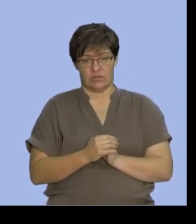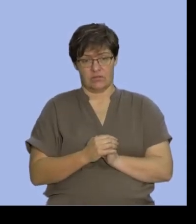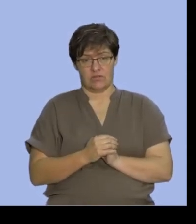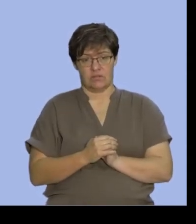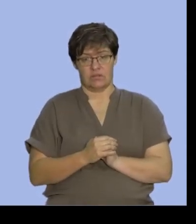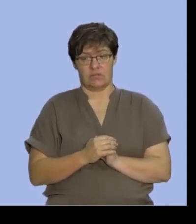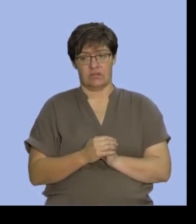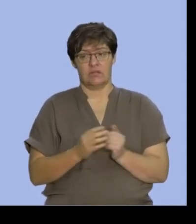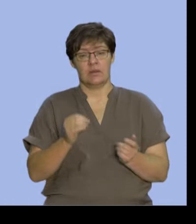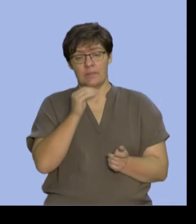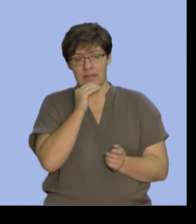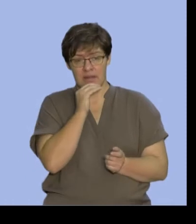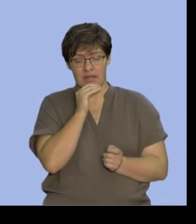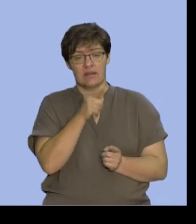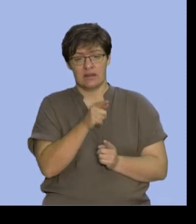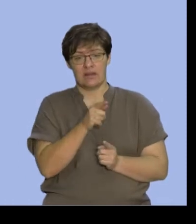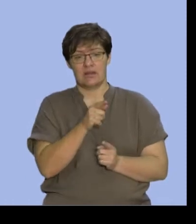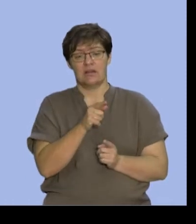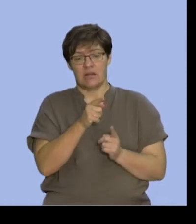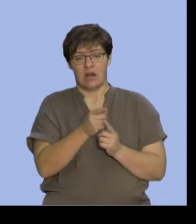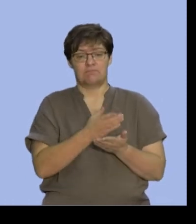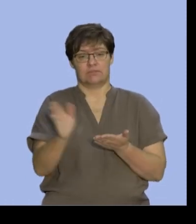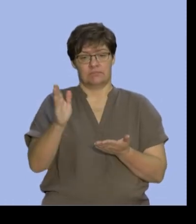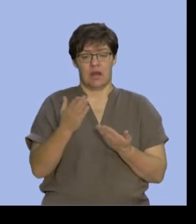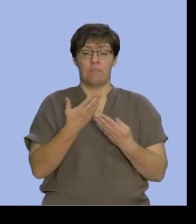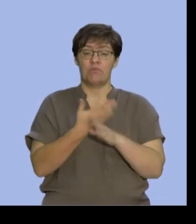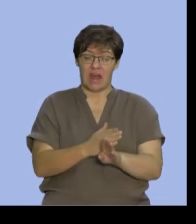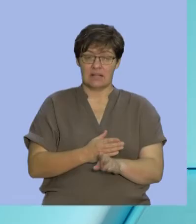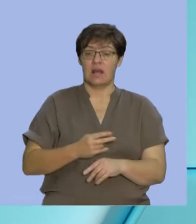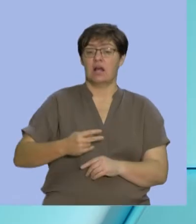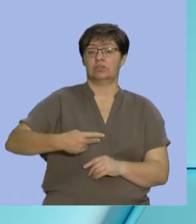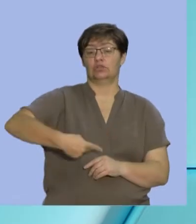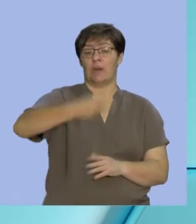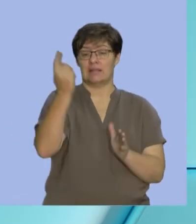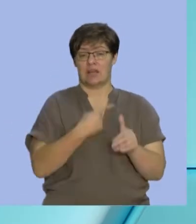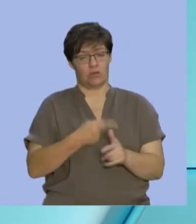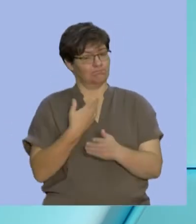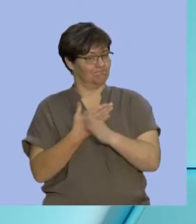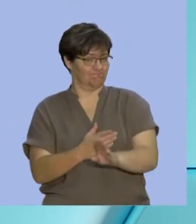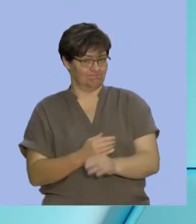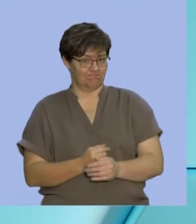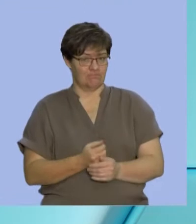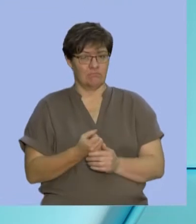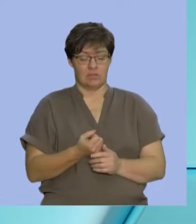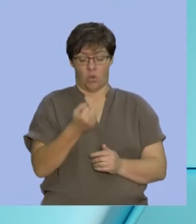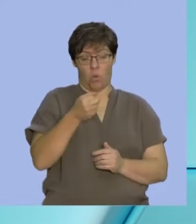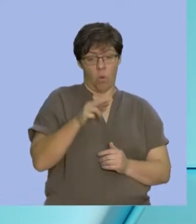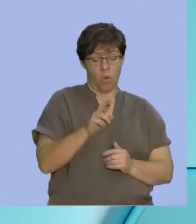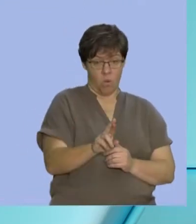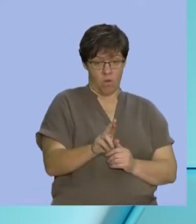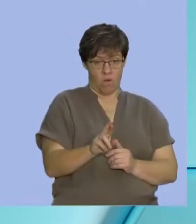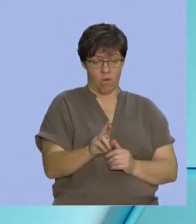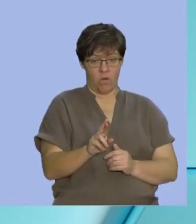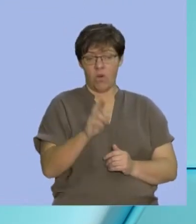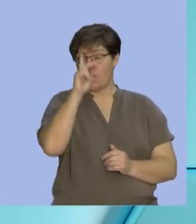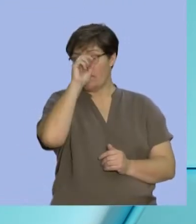undoes those things and prevents us from counting twice. When we say OR like that, remember we're